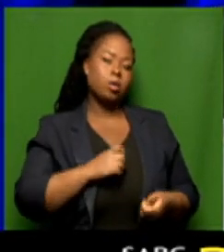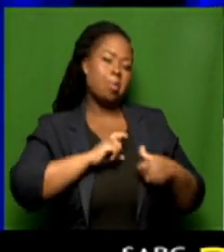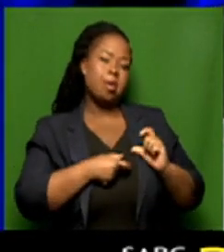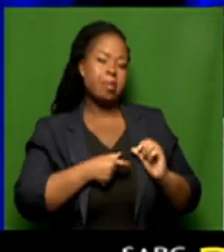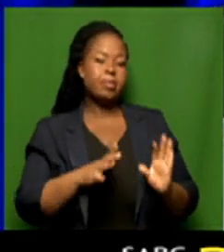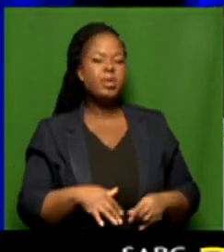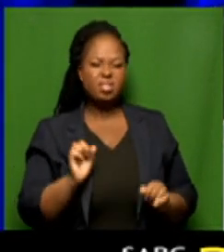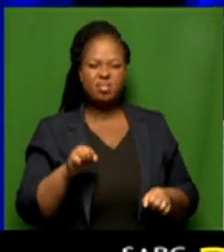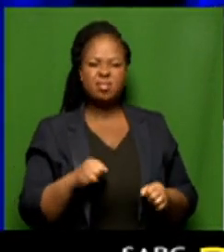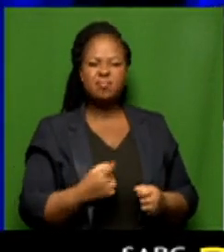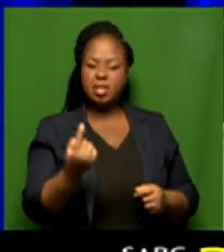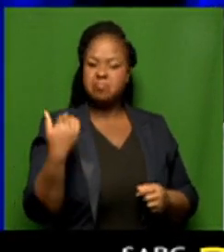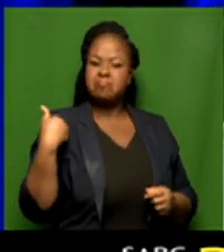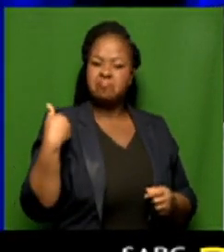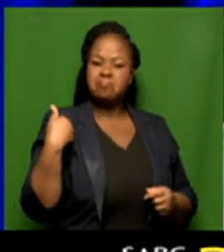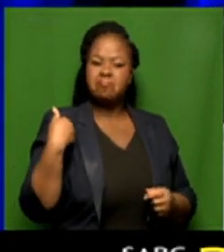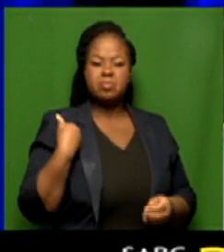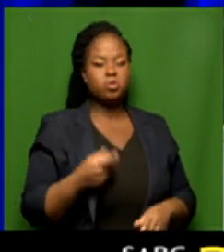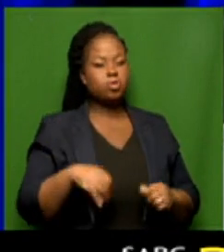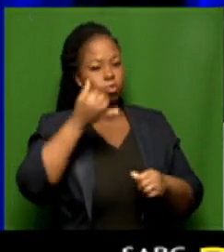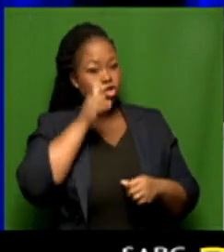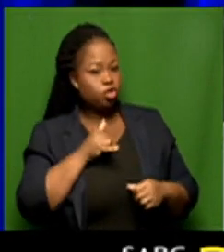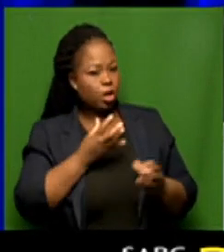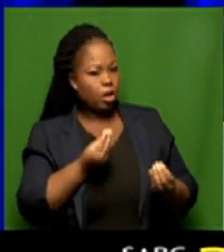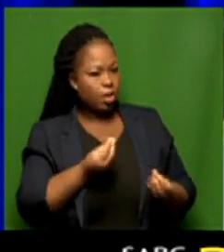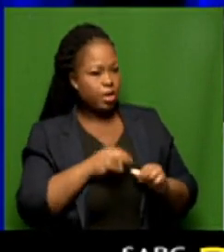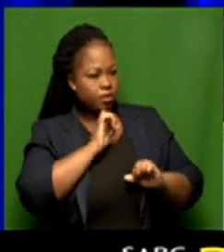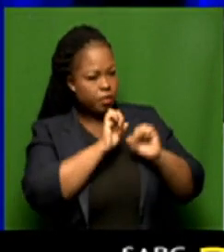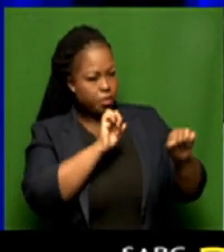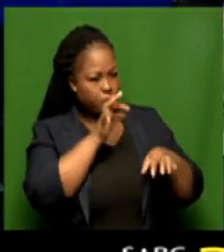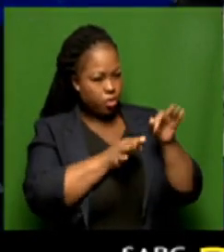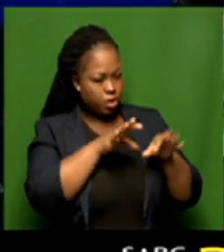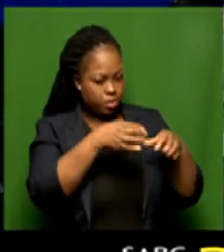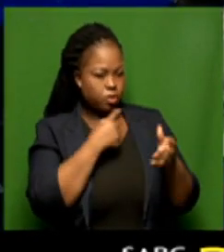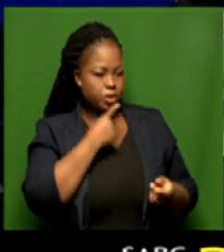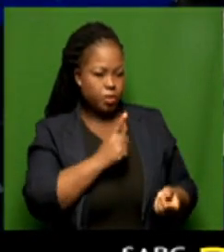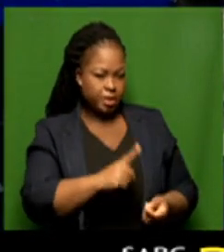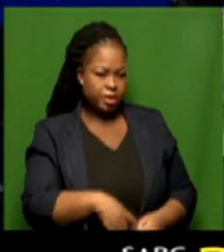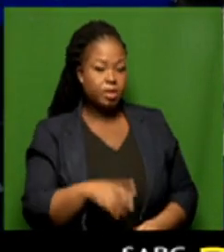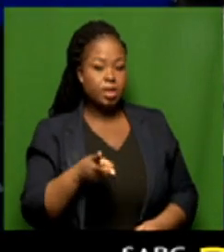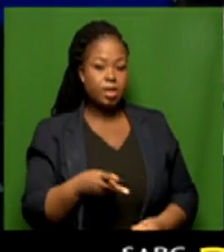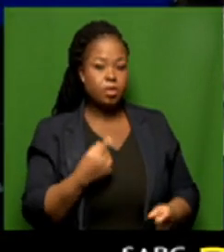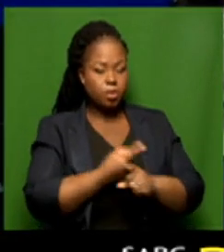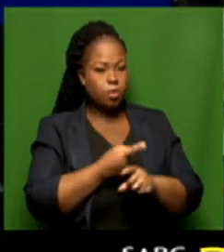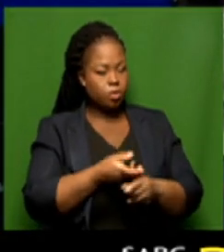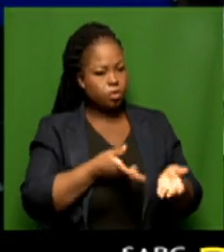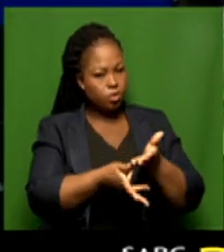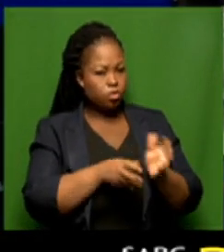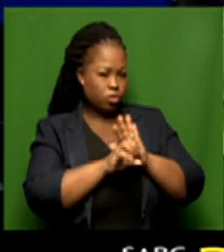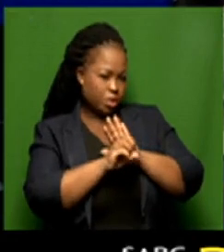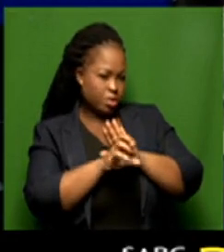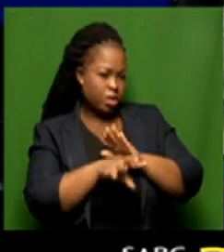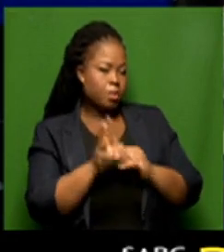But, yeah, they do come and check what are the numbers saying for their parties and so on and so forth. Excellent. we also do speak to the media